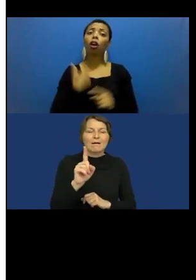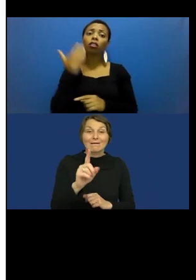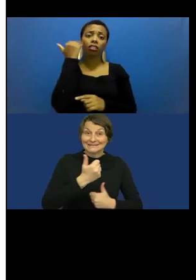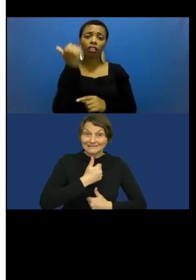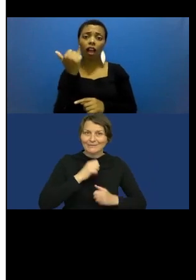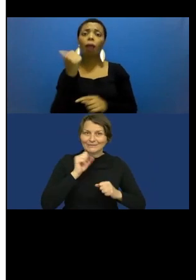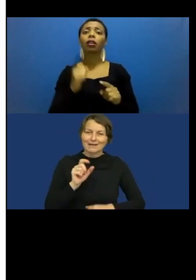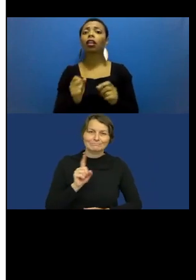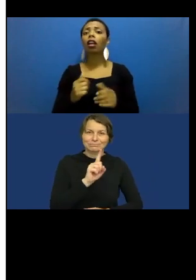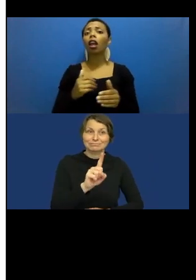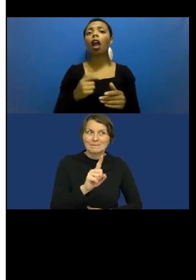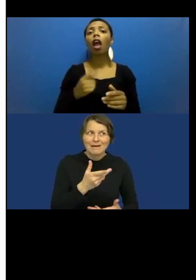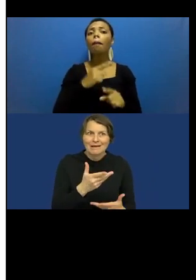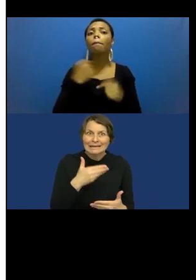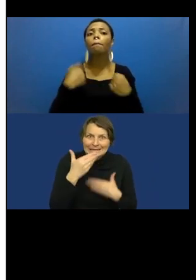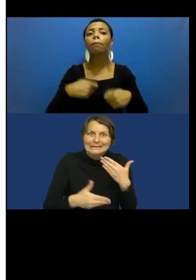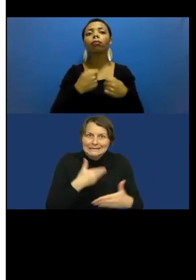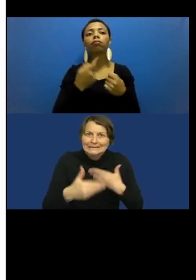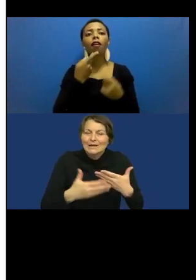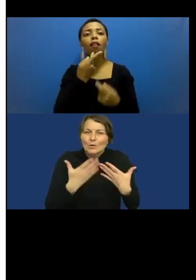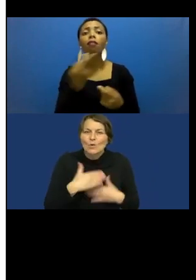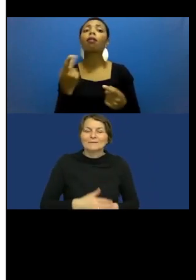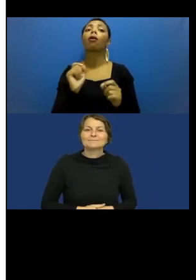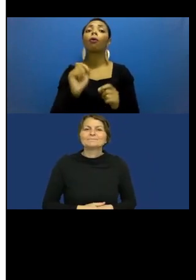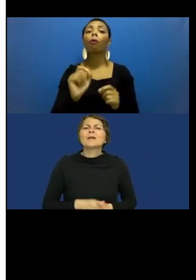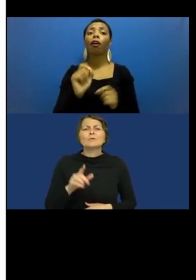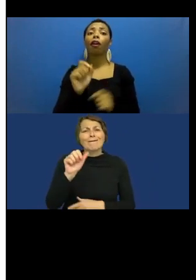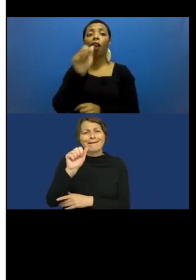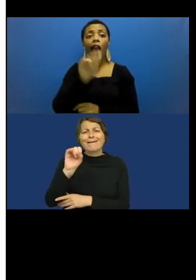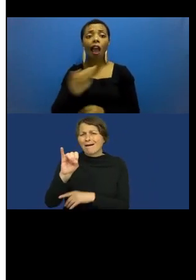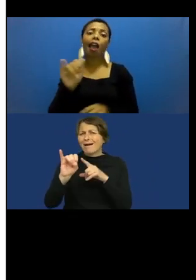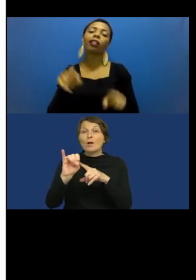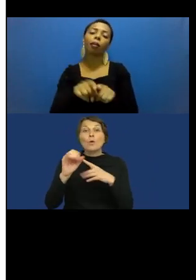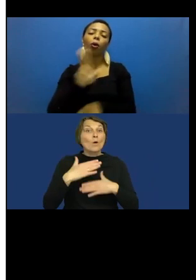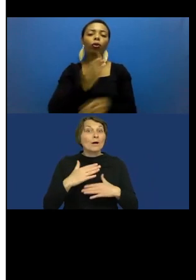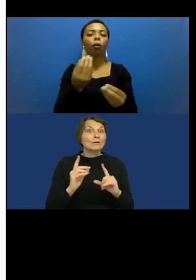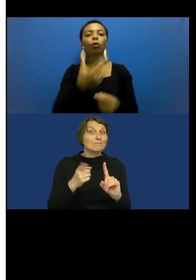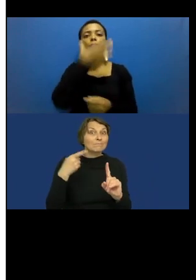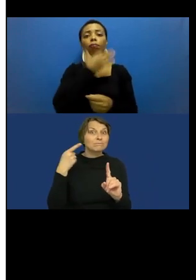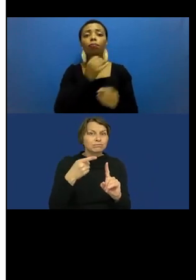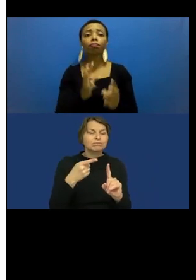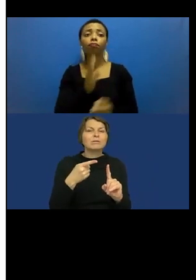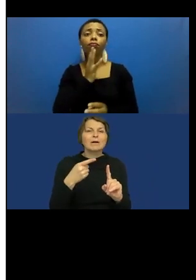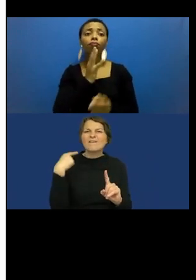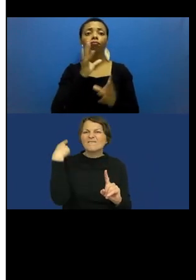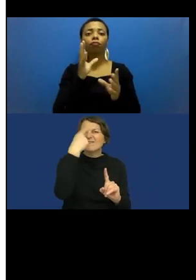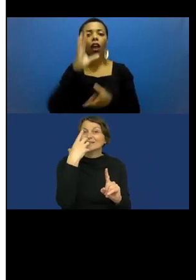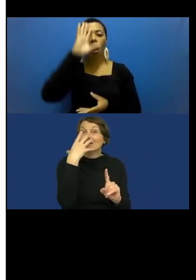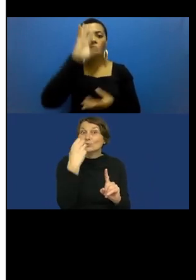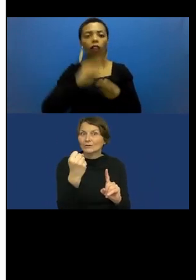about the use of AI for face recognition and this is understandable. There is pressure for it to be banned.